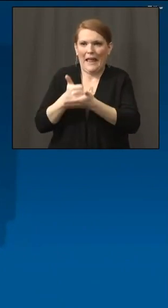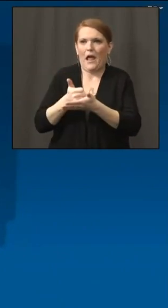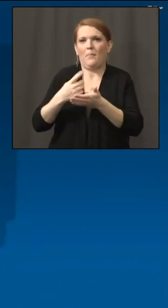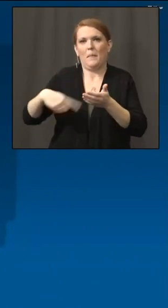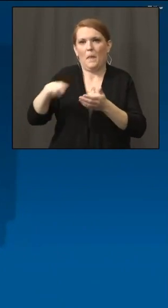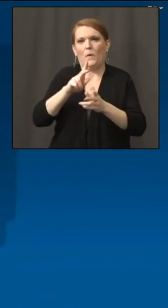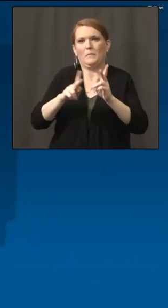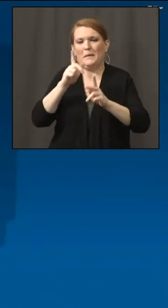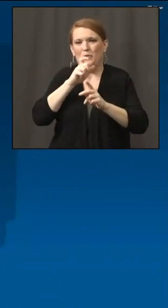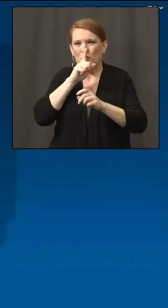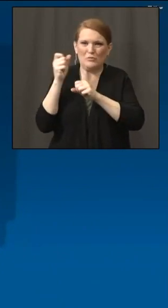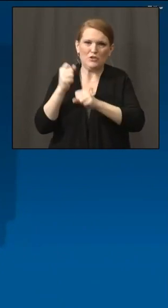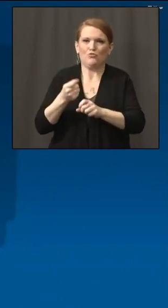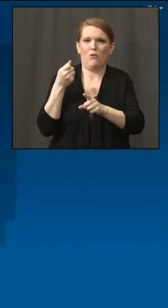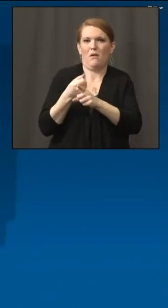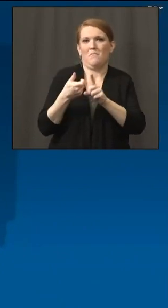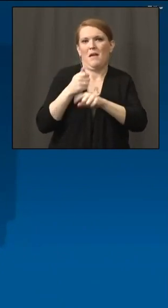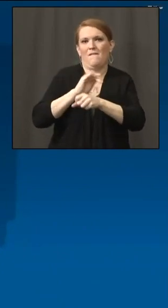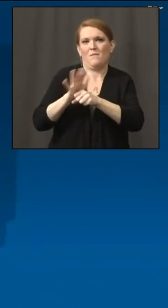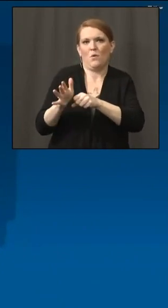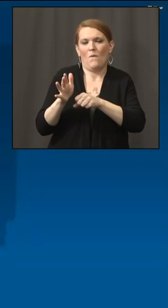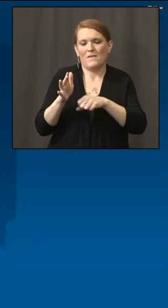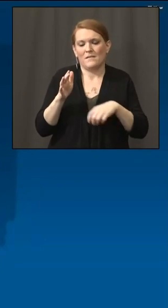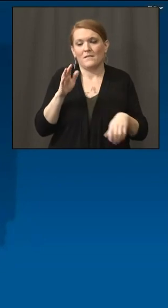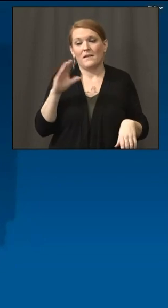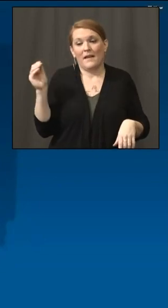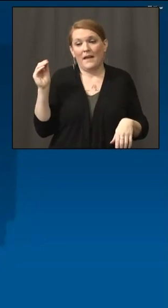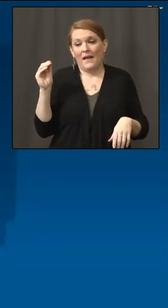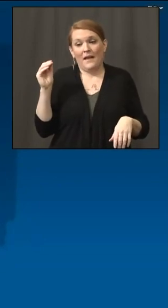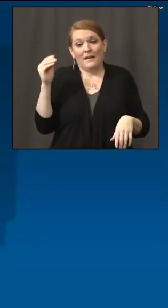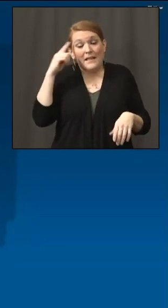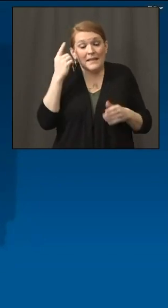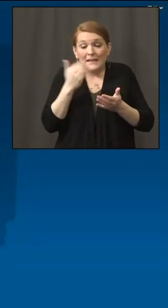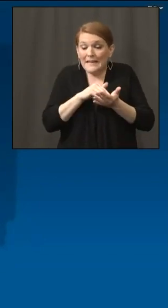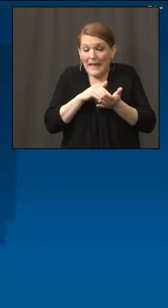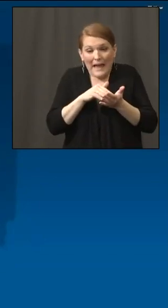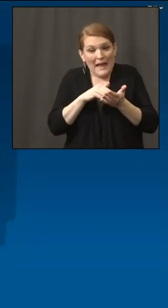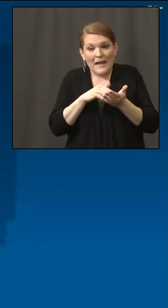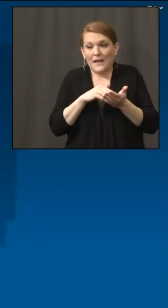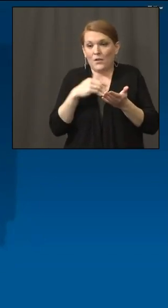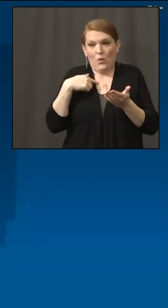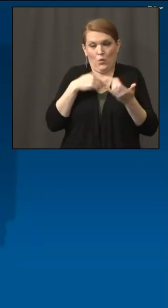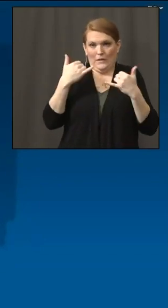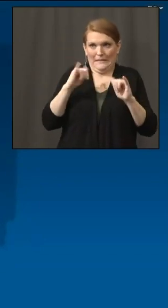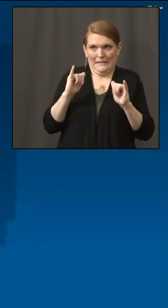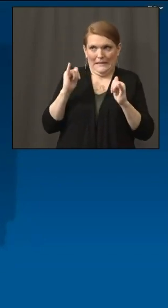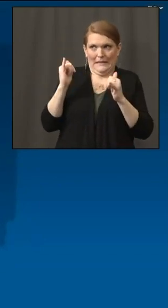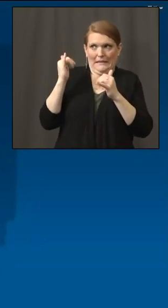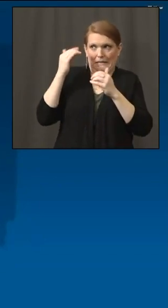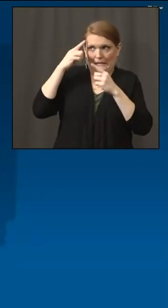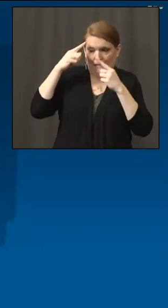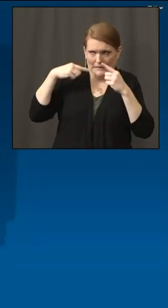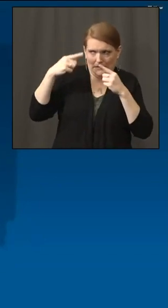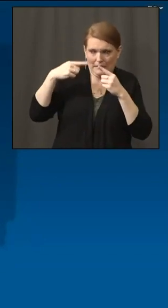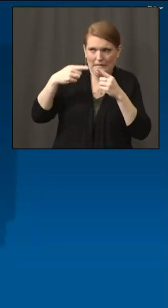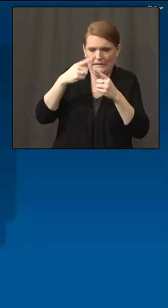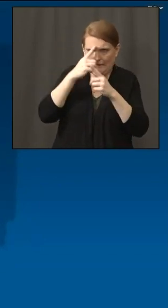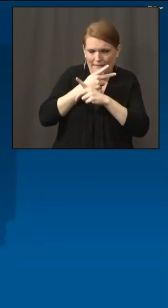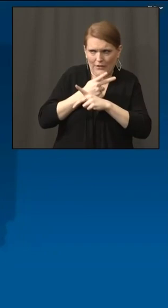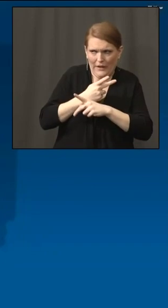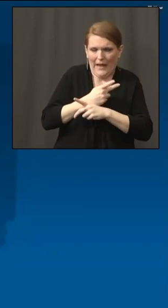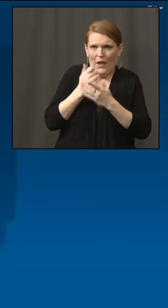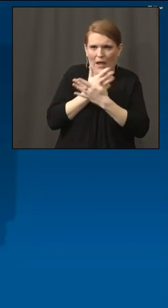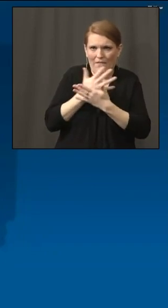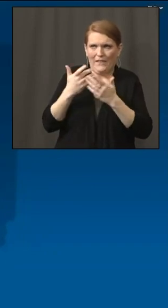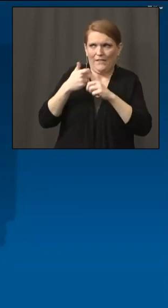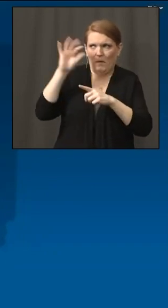communities. So I think, again, they're still kind of downloading this information and putting together the program